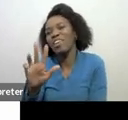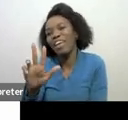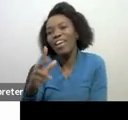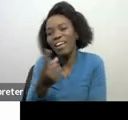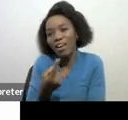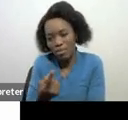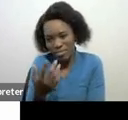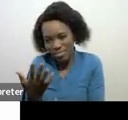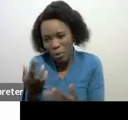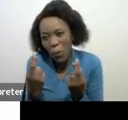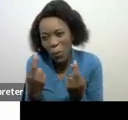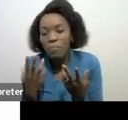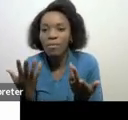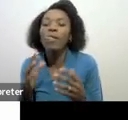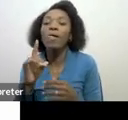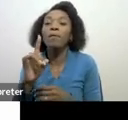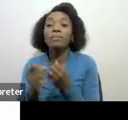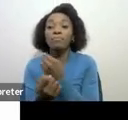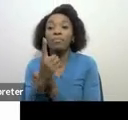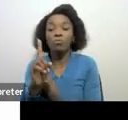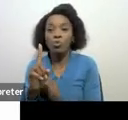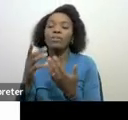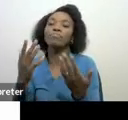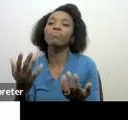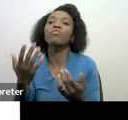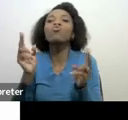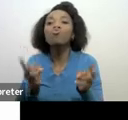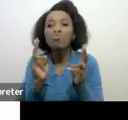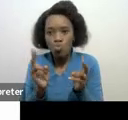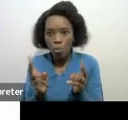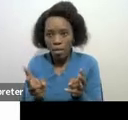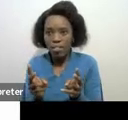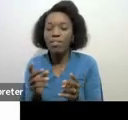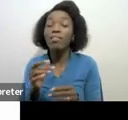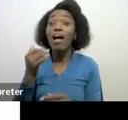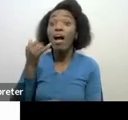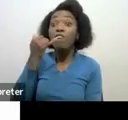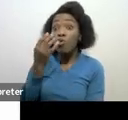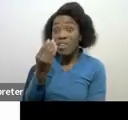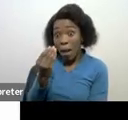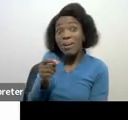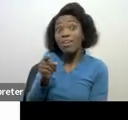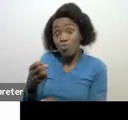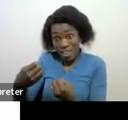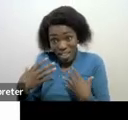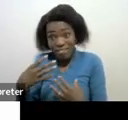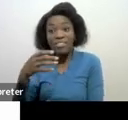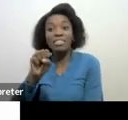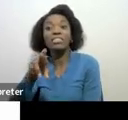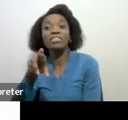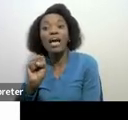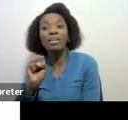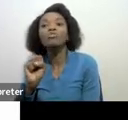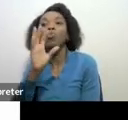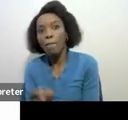that happen there's an SMS that comes through the cell phone number that you have provided to us there's also an